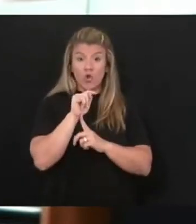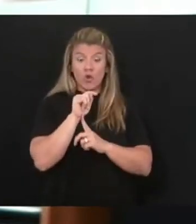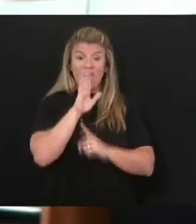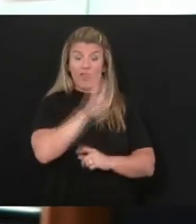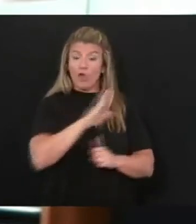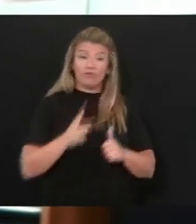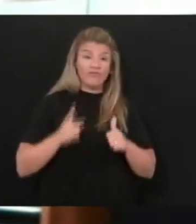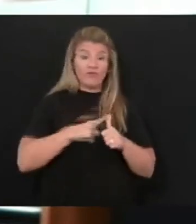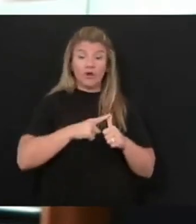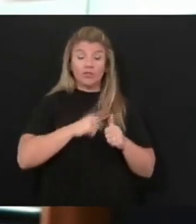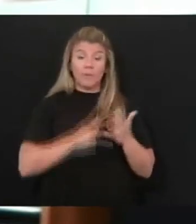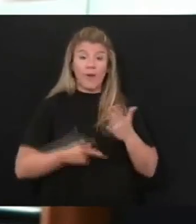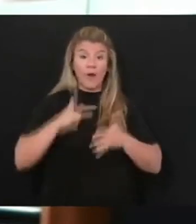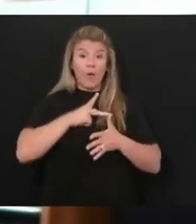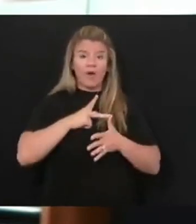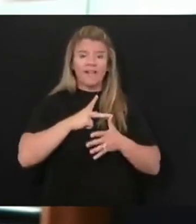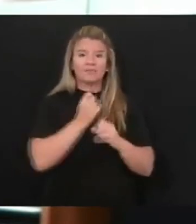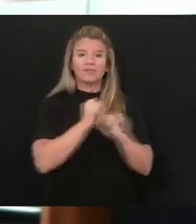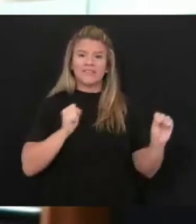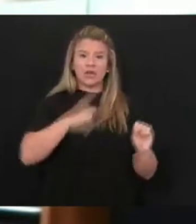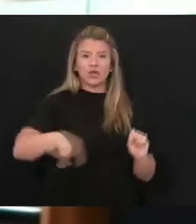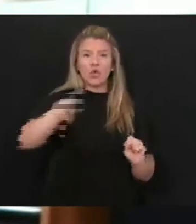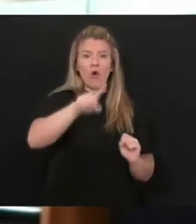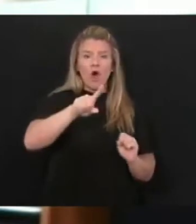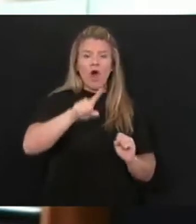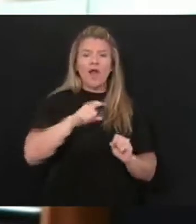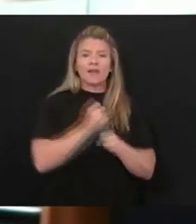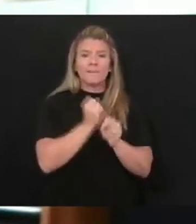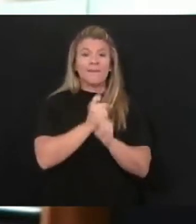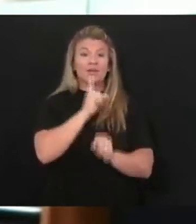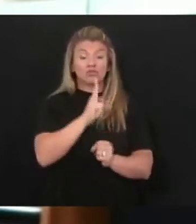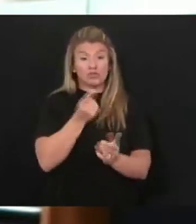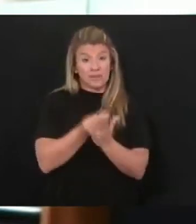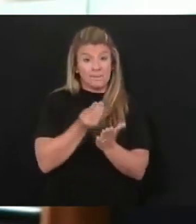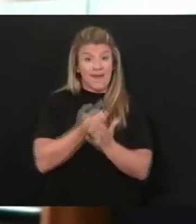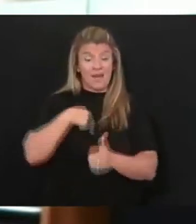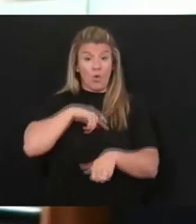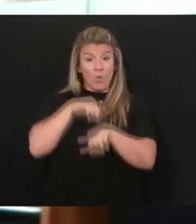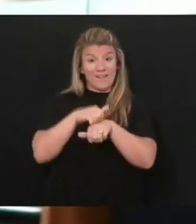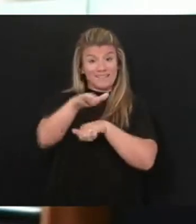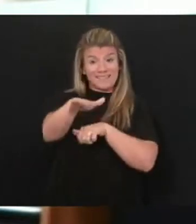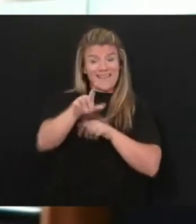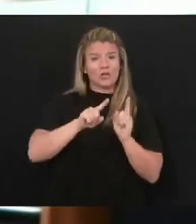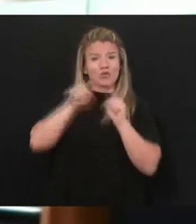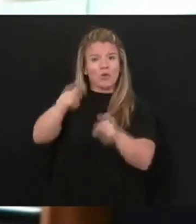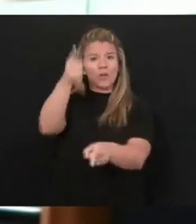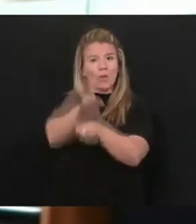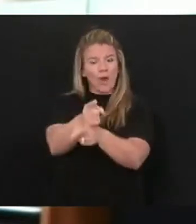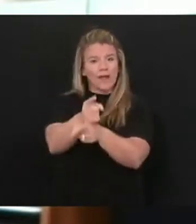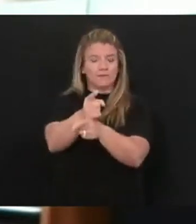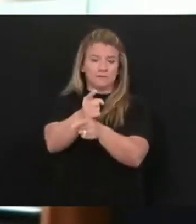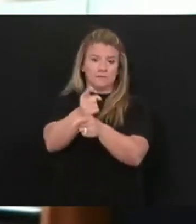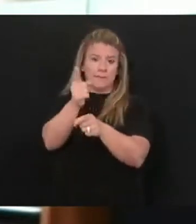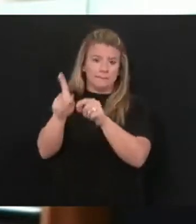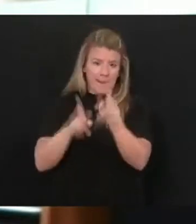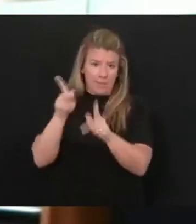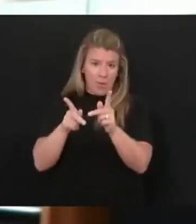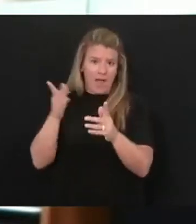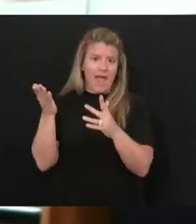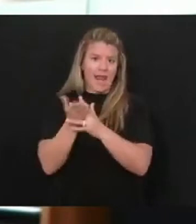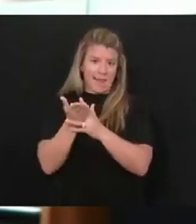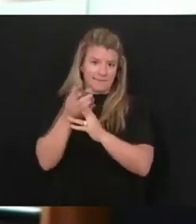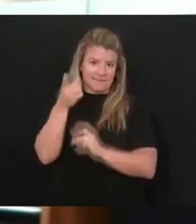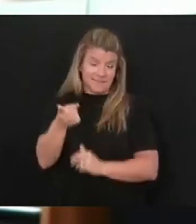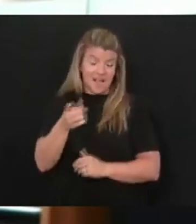protect unemployment claimants and make sure money distributed by workforce is going to valid unemployment claims. Unfortunately,